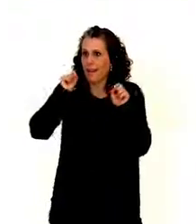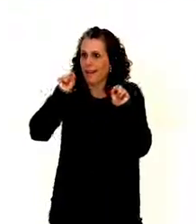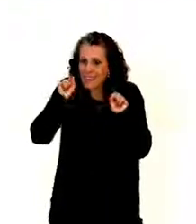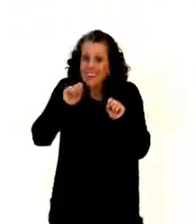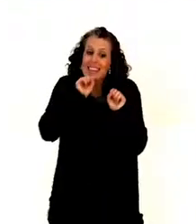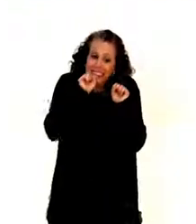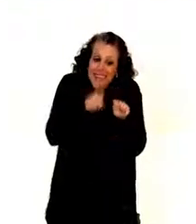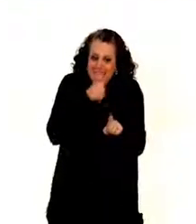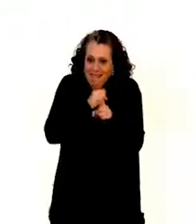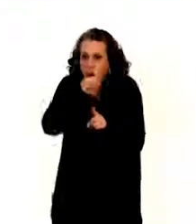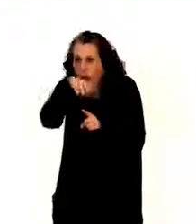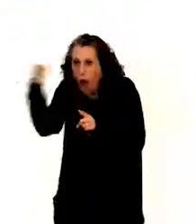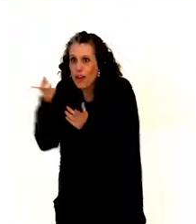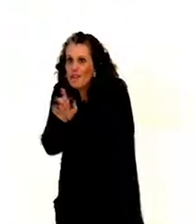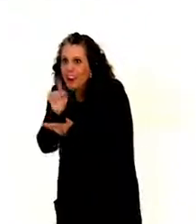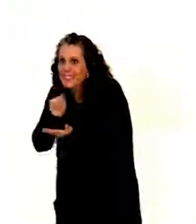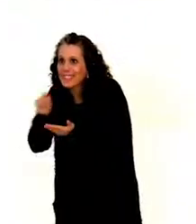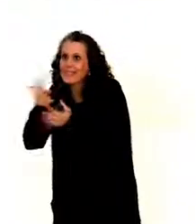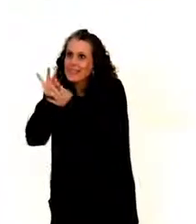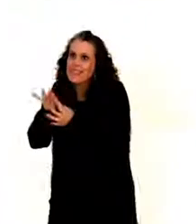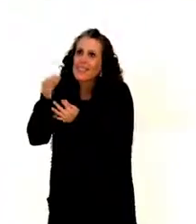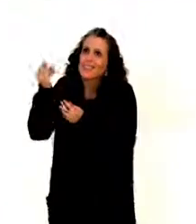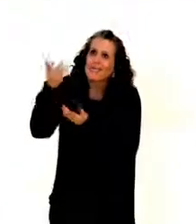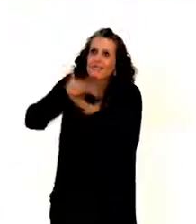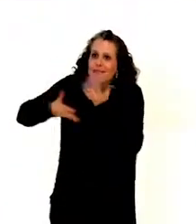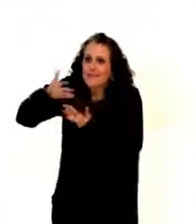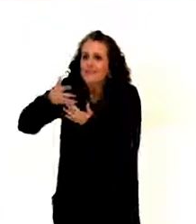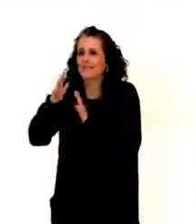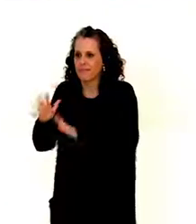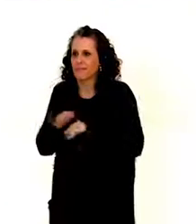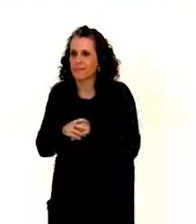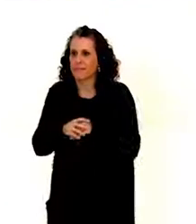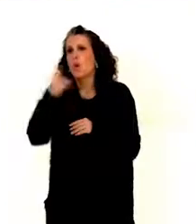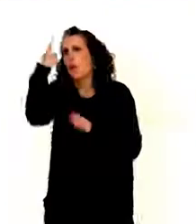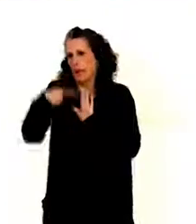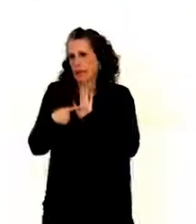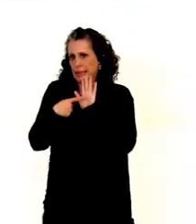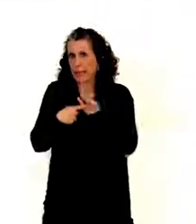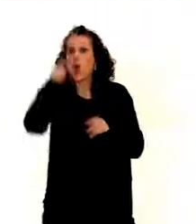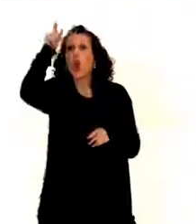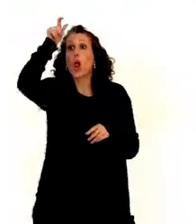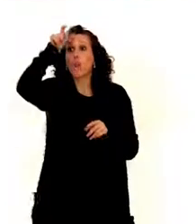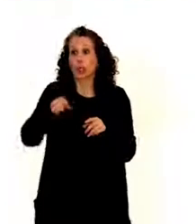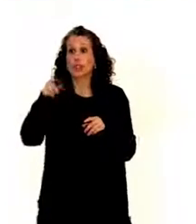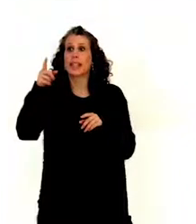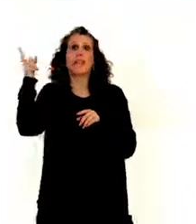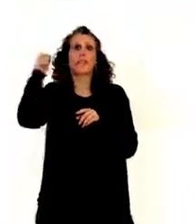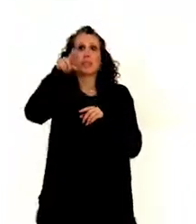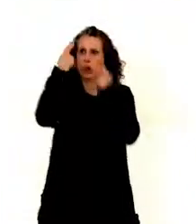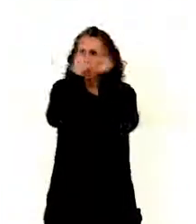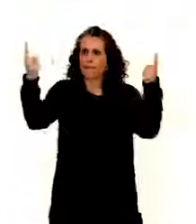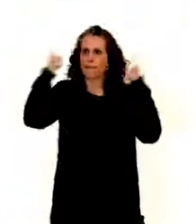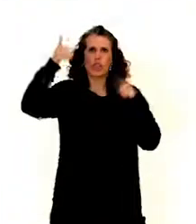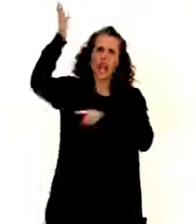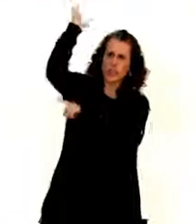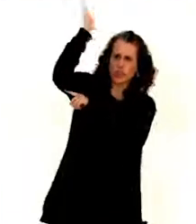law rights. For example, we have a lecturer who gives lectures at university and we have a blind student. A blind